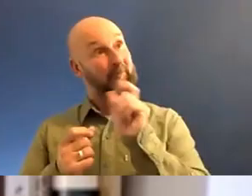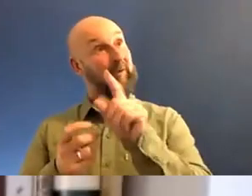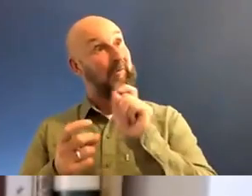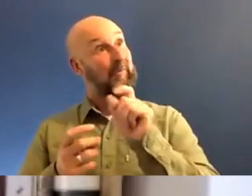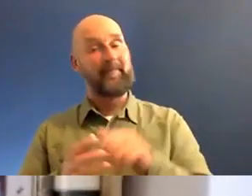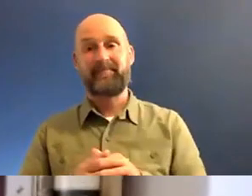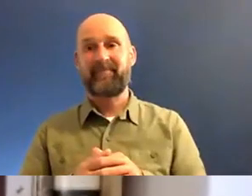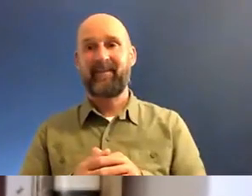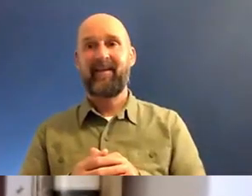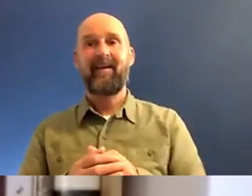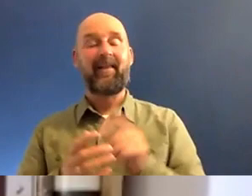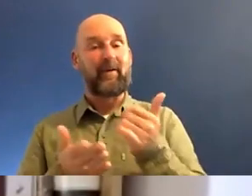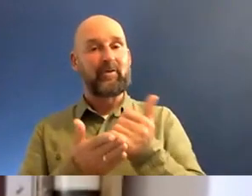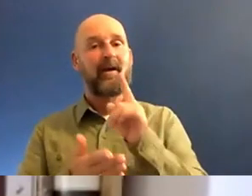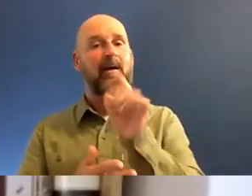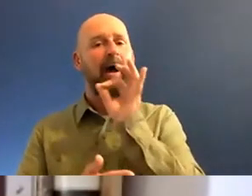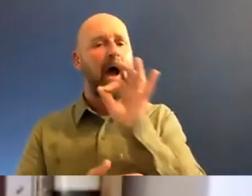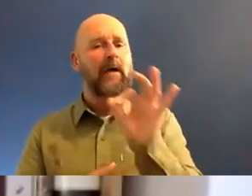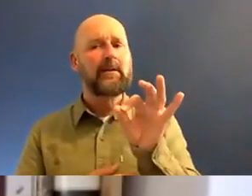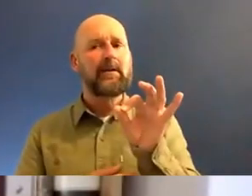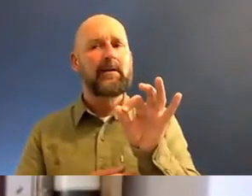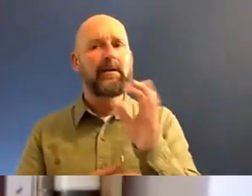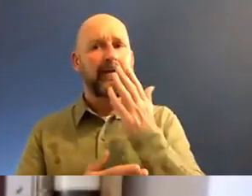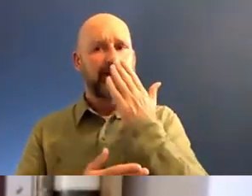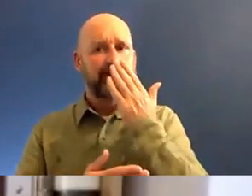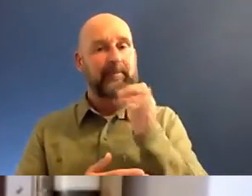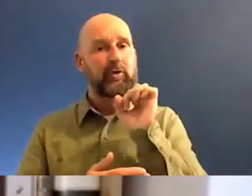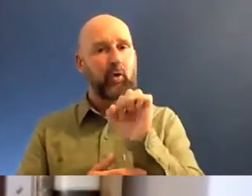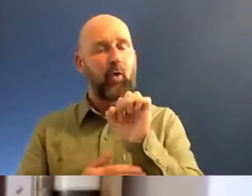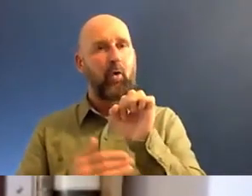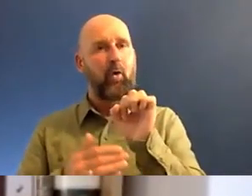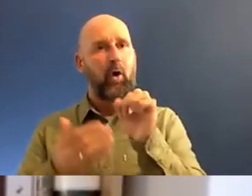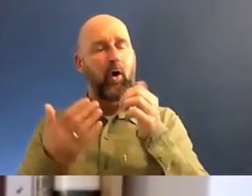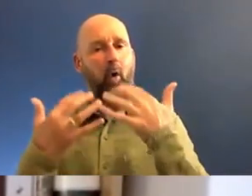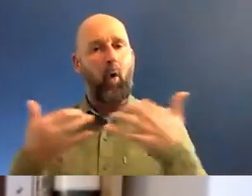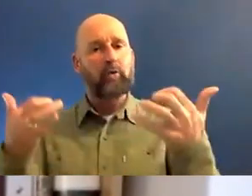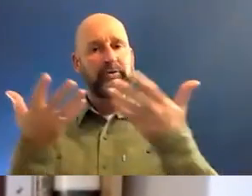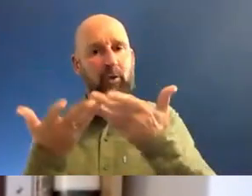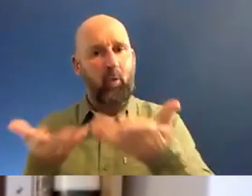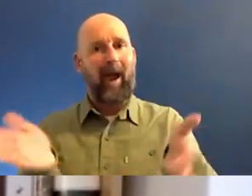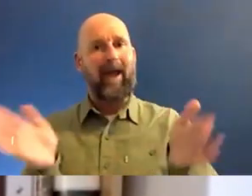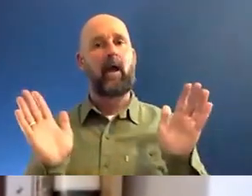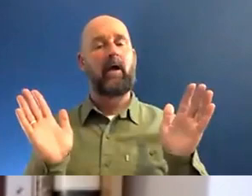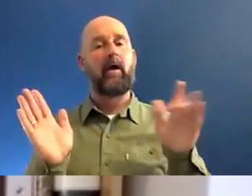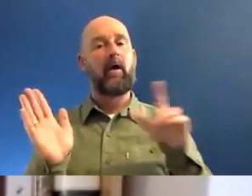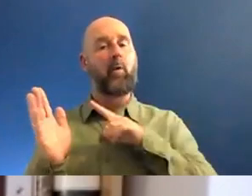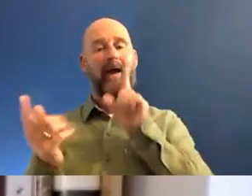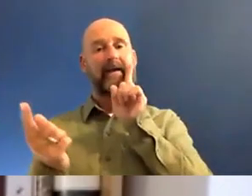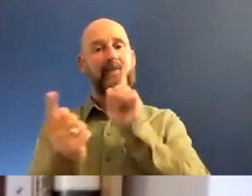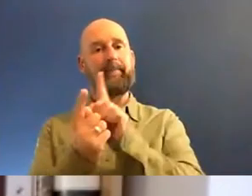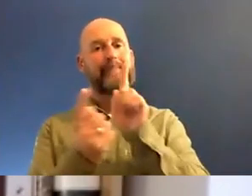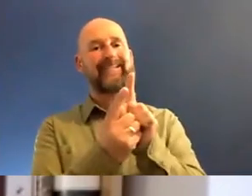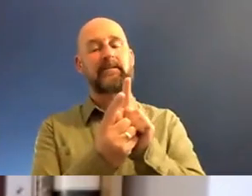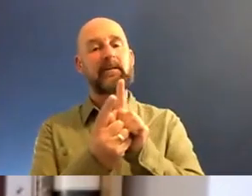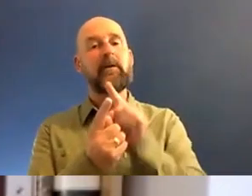Do you think you are getting to a broader range of people, because you don't have to physically meet in the space, but